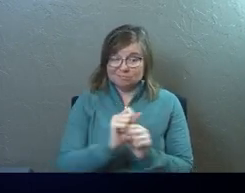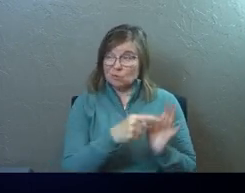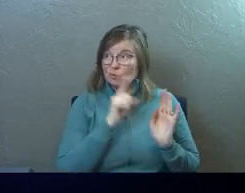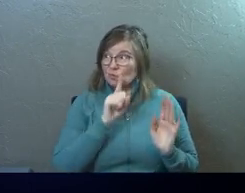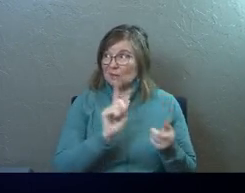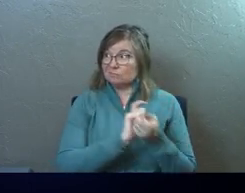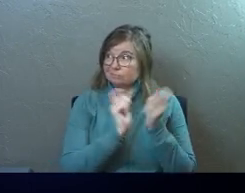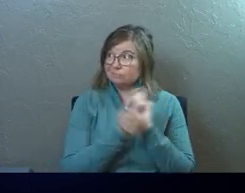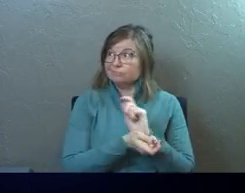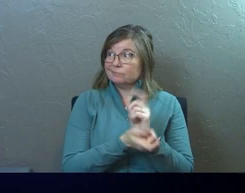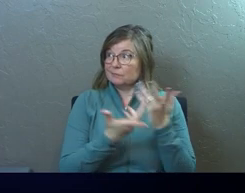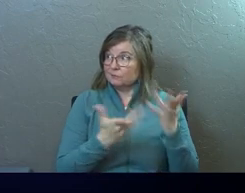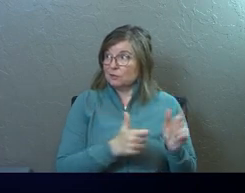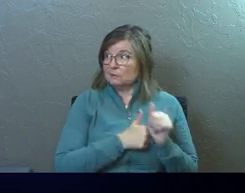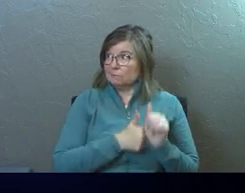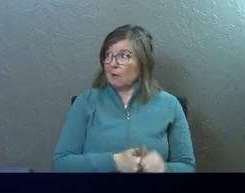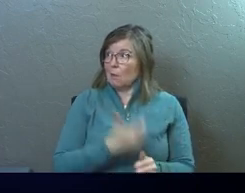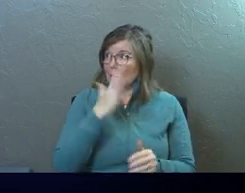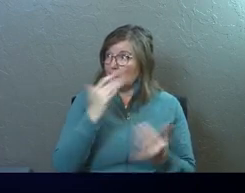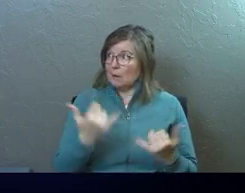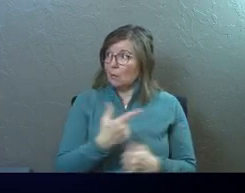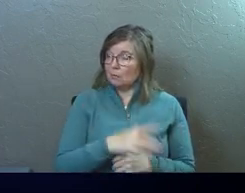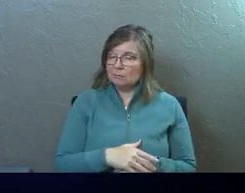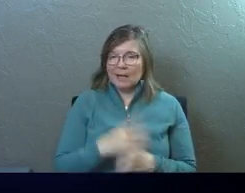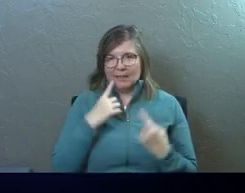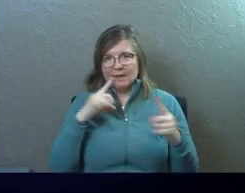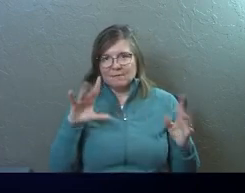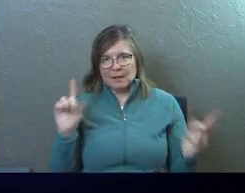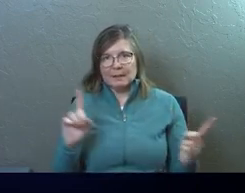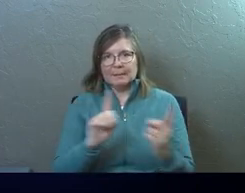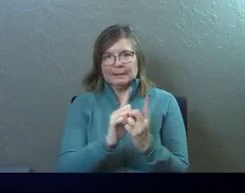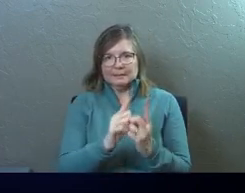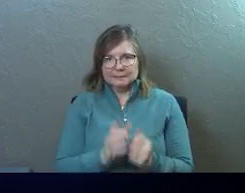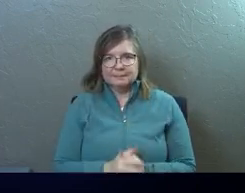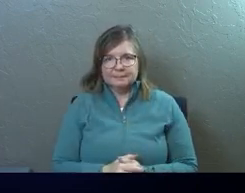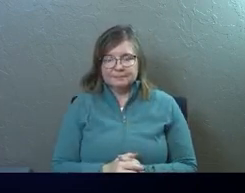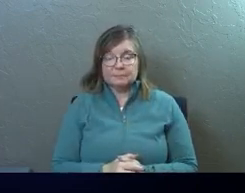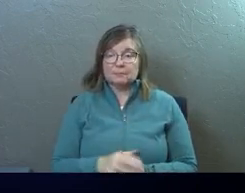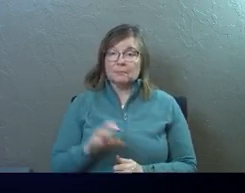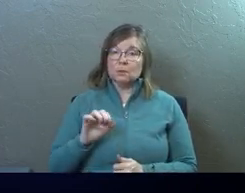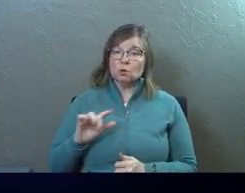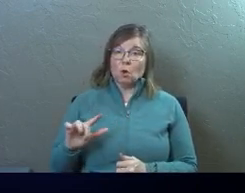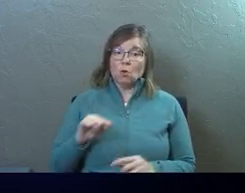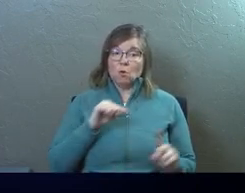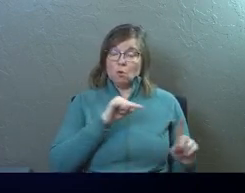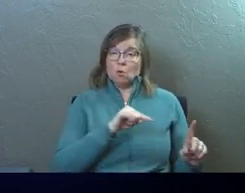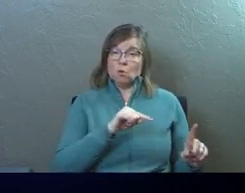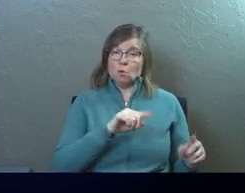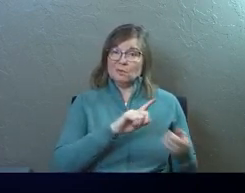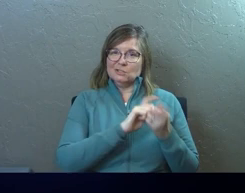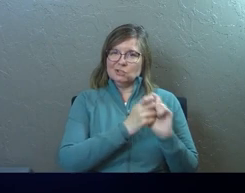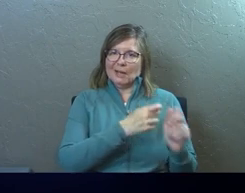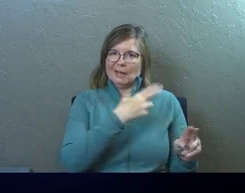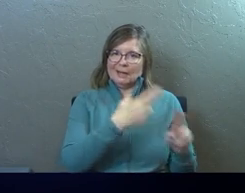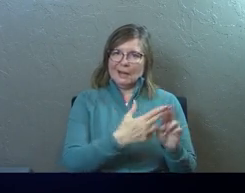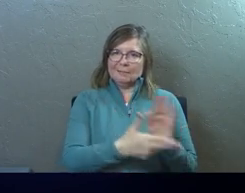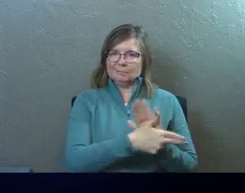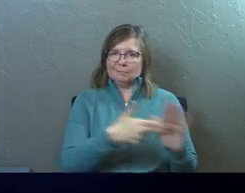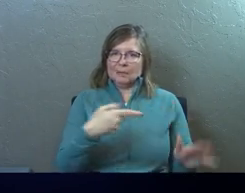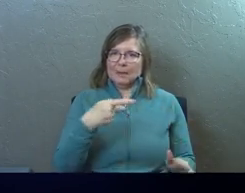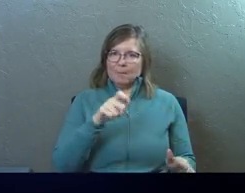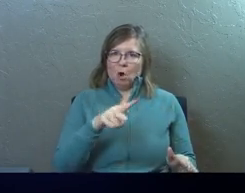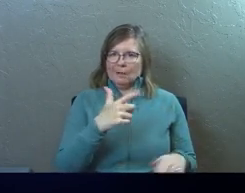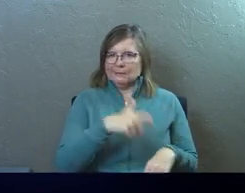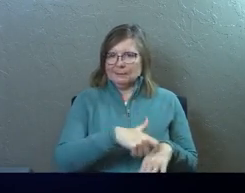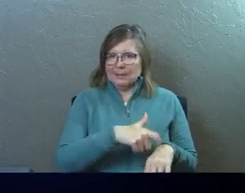real, and that's the way that they finally meet. And Saul, who is renamed Paul at some